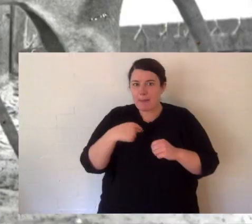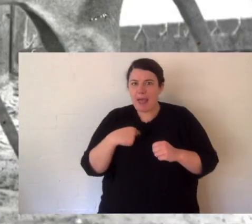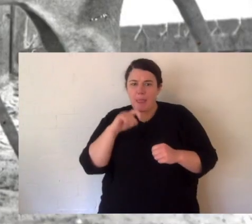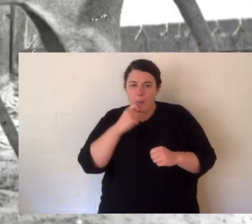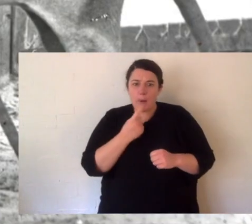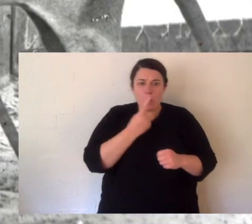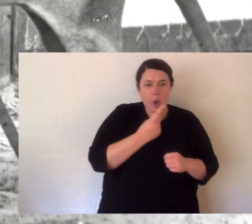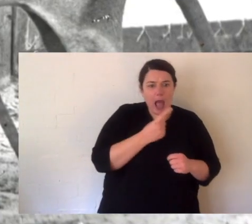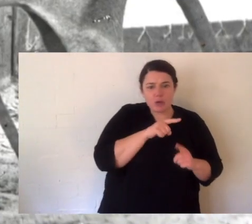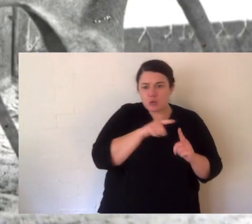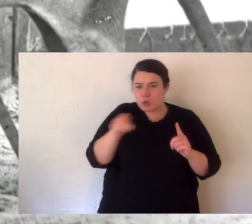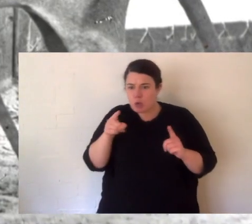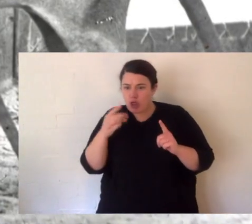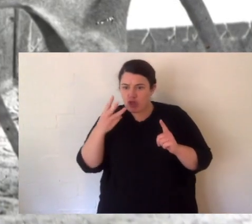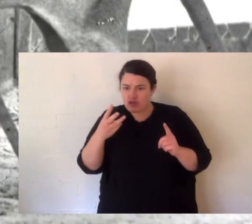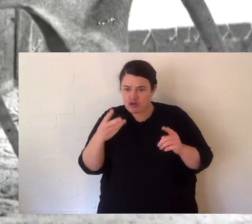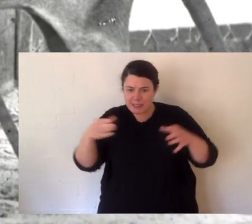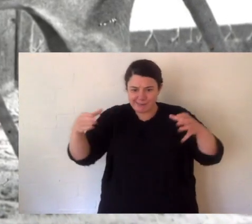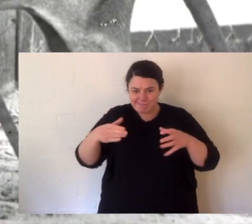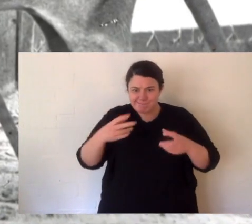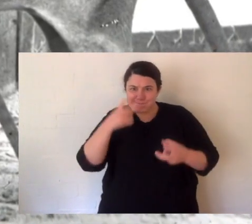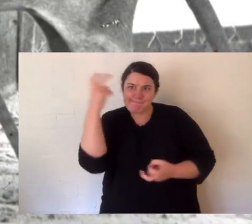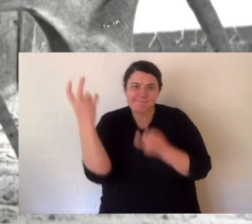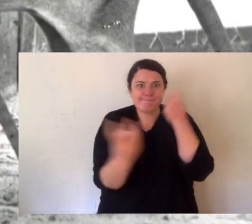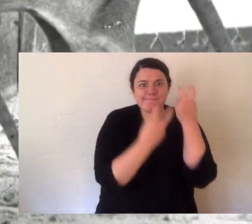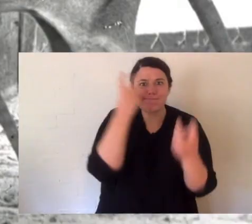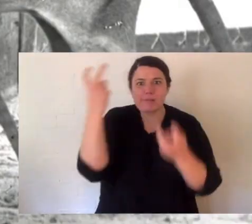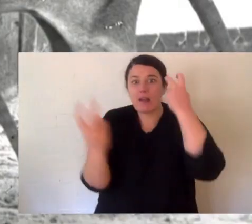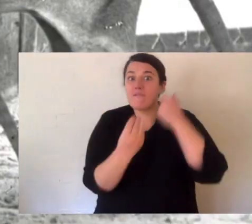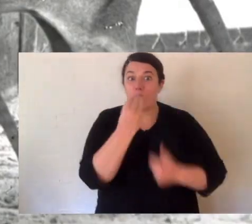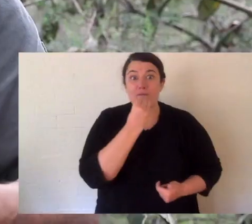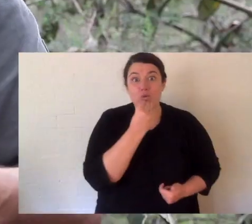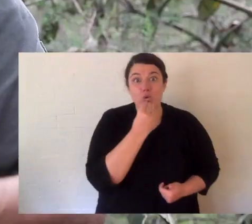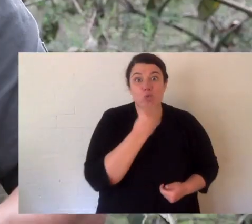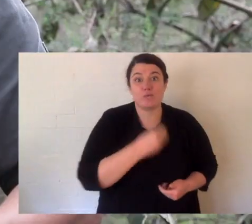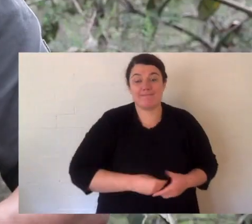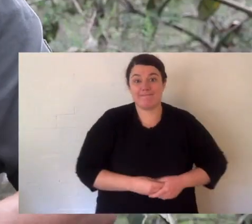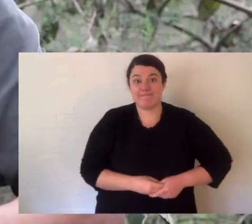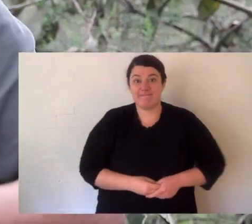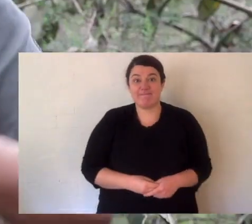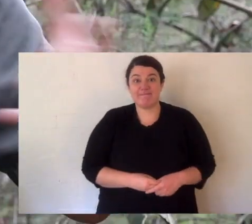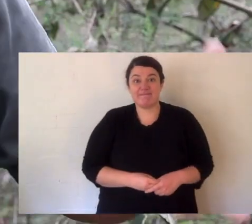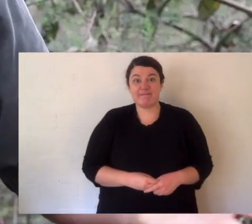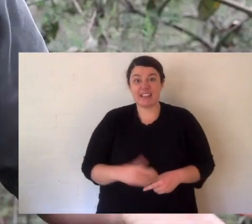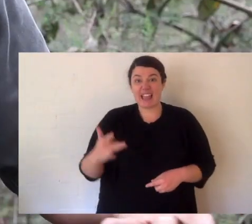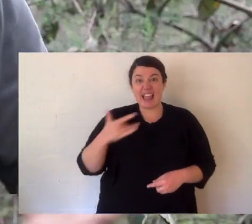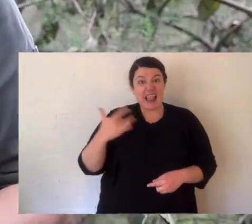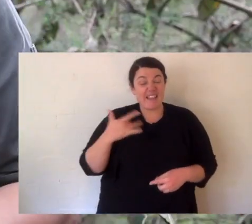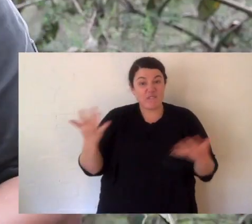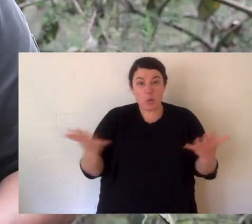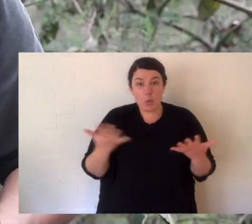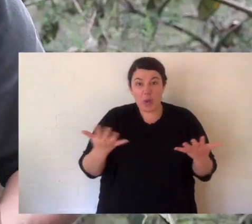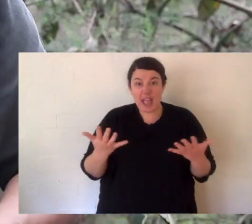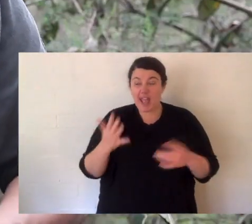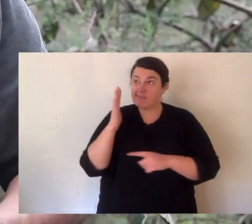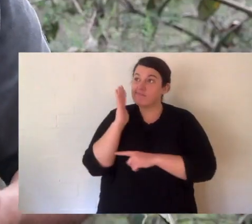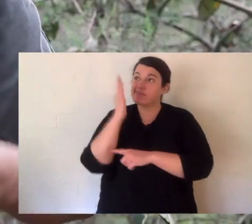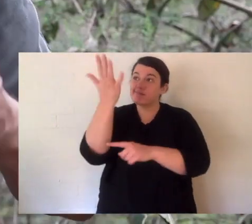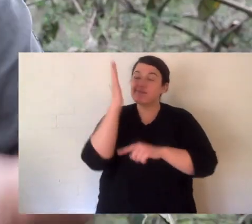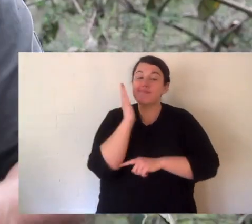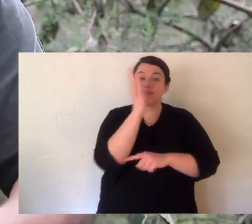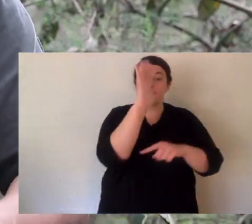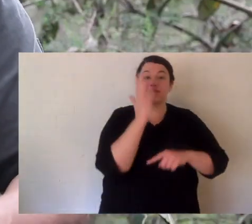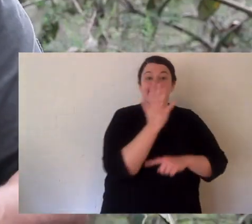a pair, even three at times. Now where would they live? They live in open woodland that borders grassland.